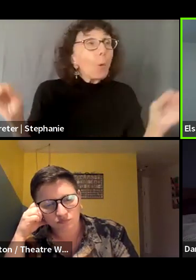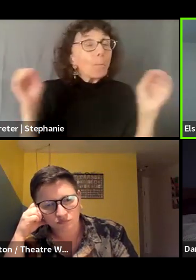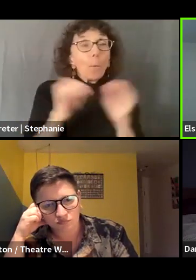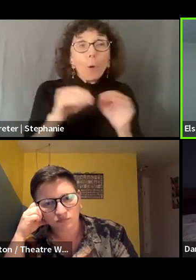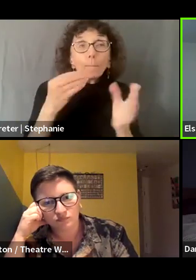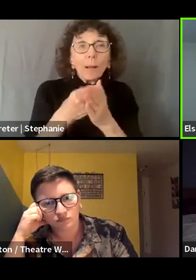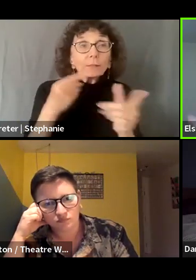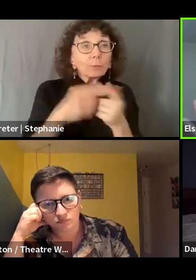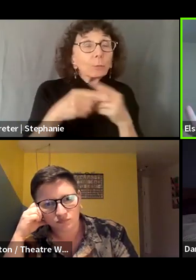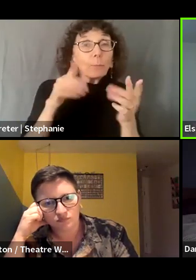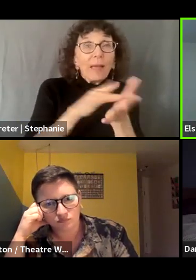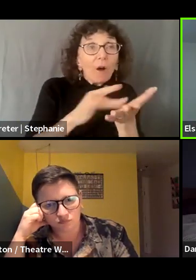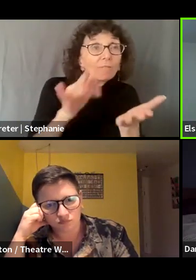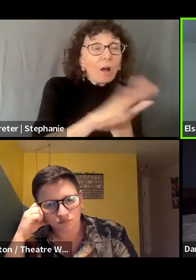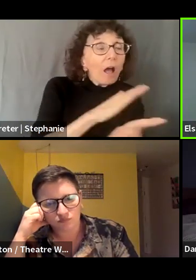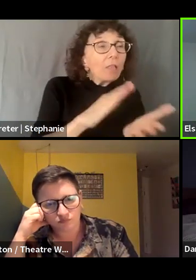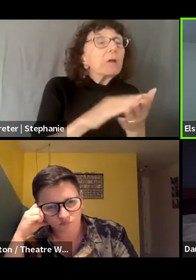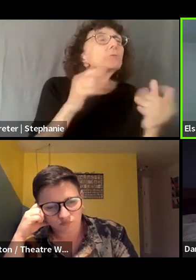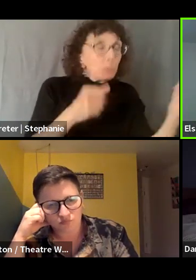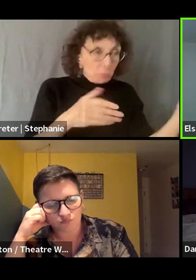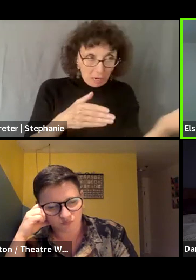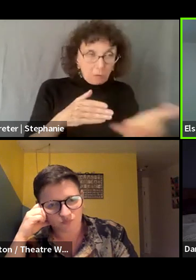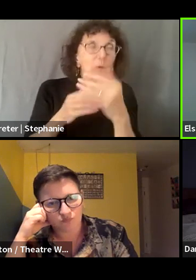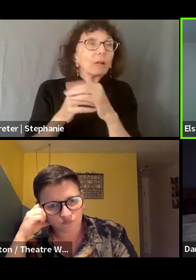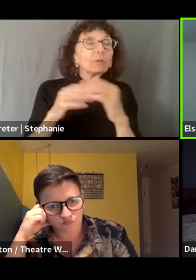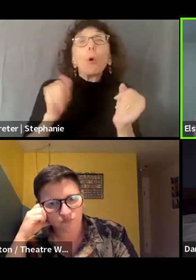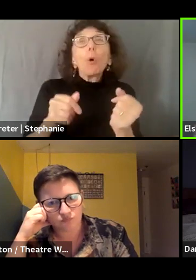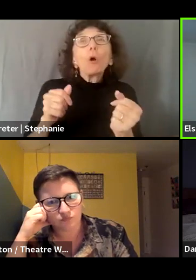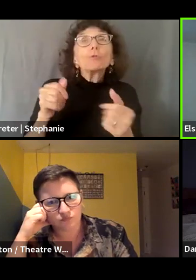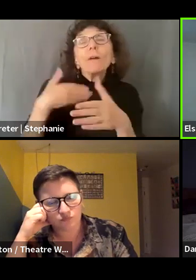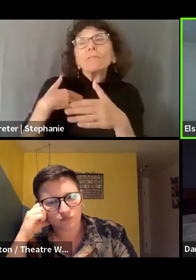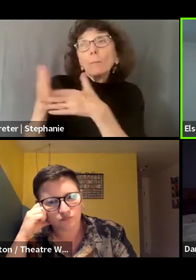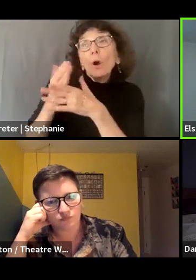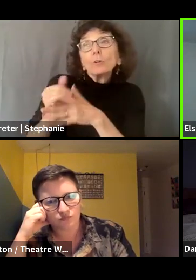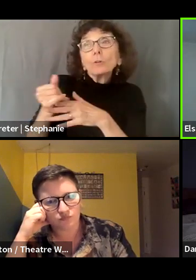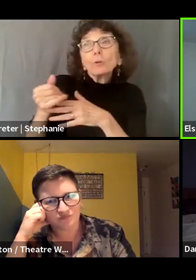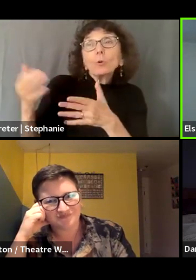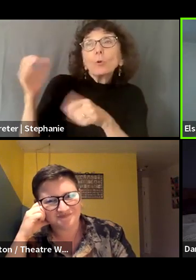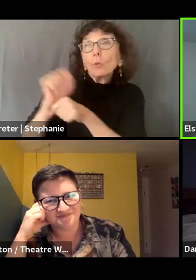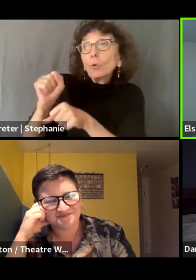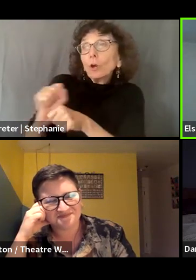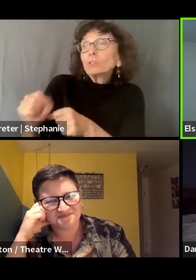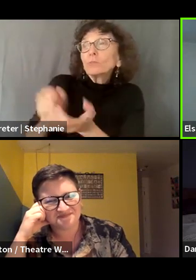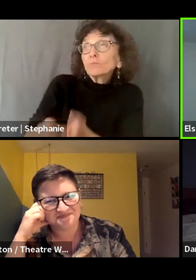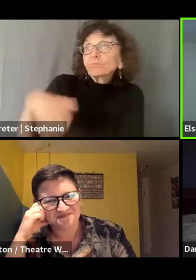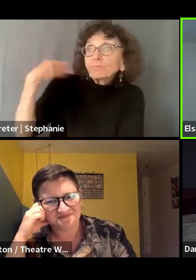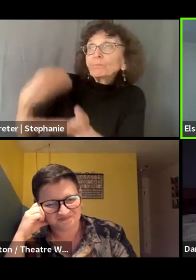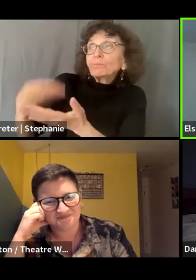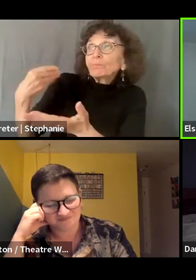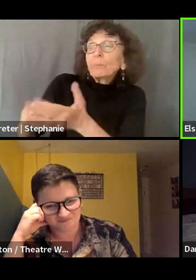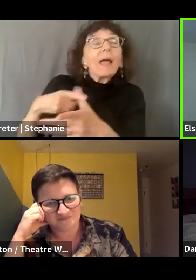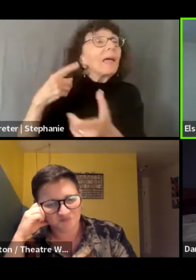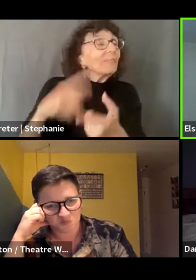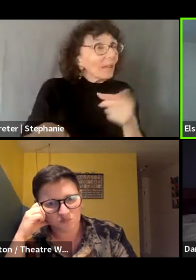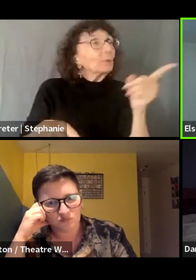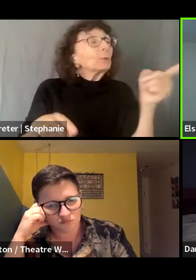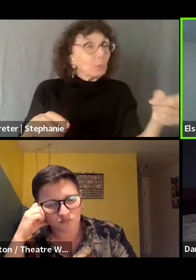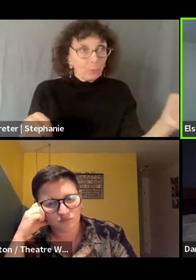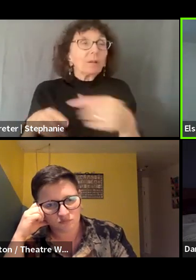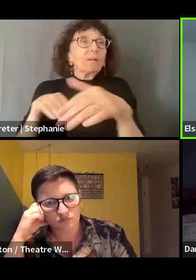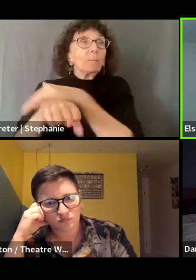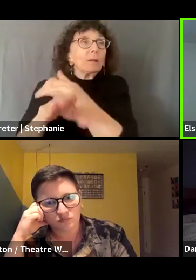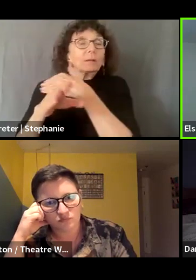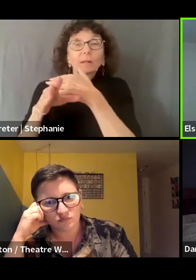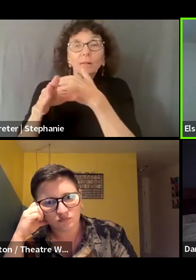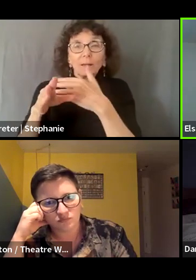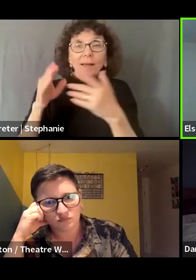all those lines of privilege, we're going to get a theater industry that looks like it does now, which is predominantly white, and